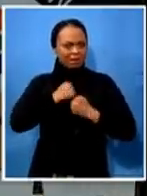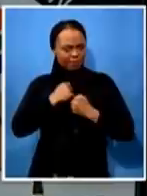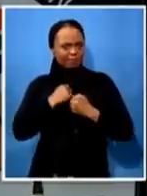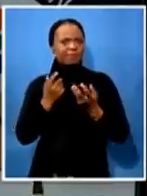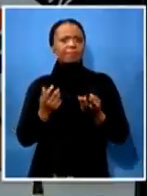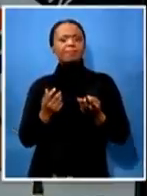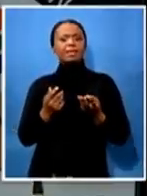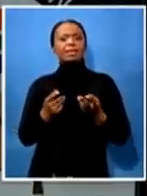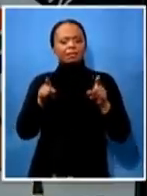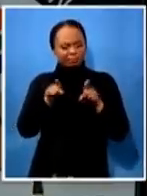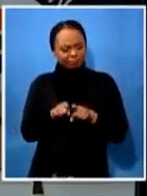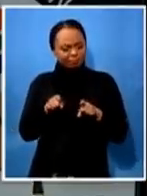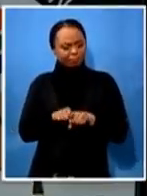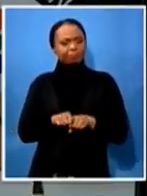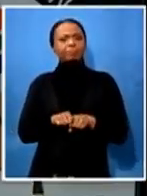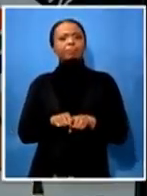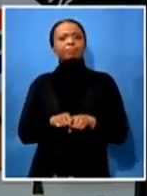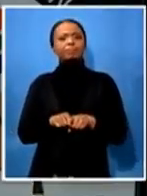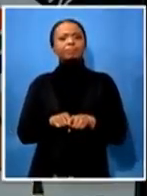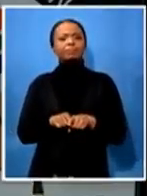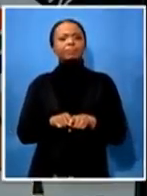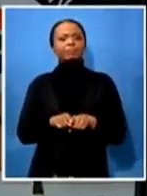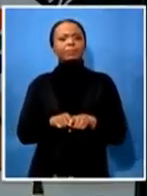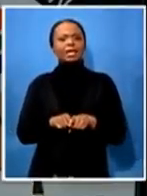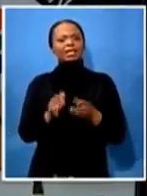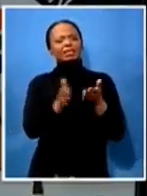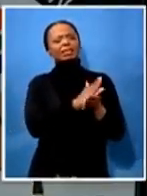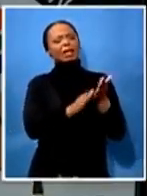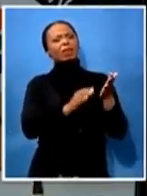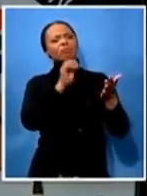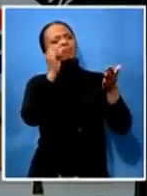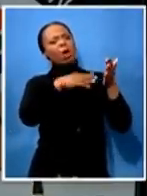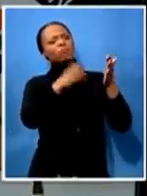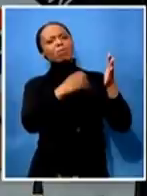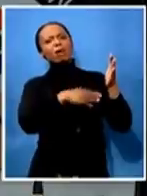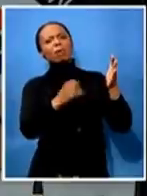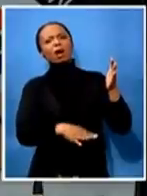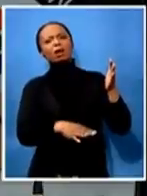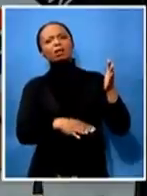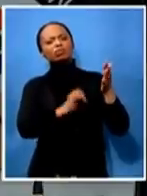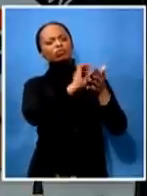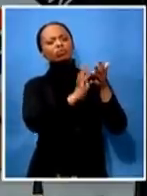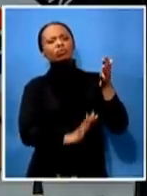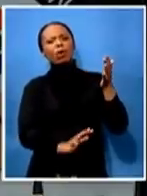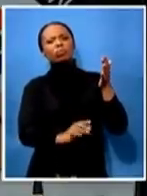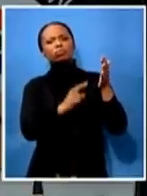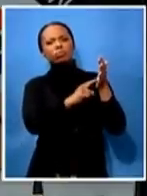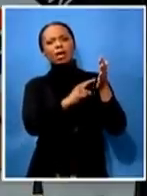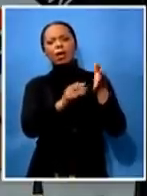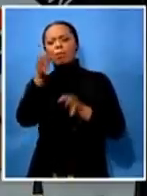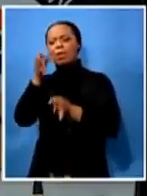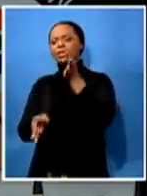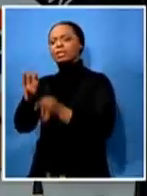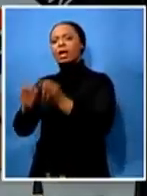sessions that have been made of my political influence of the presidents as it is stated in his affidavit